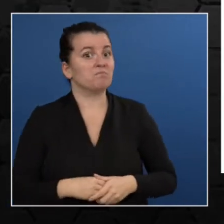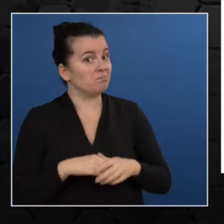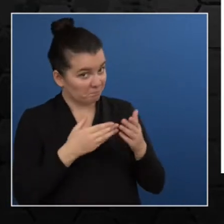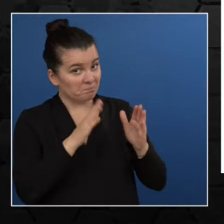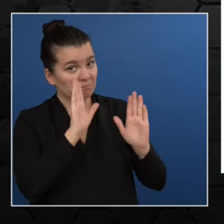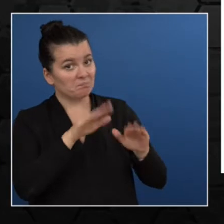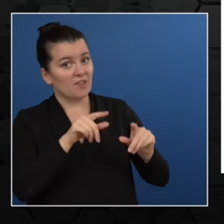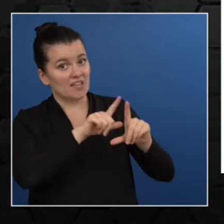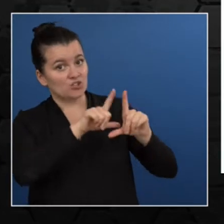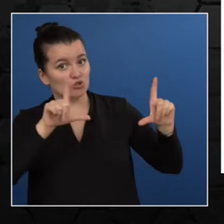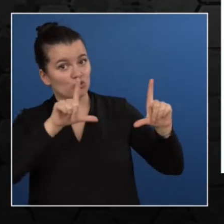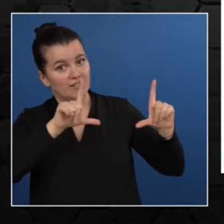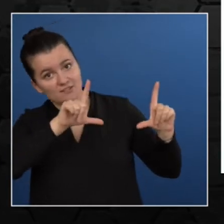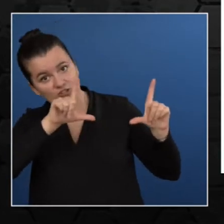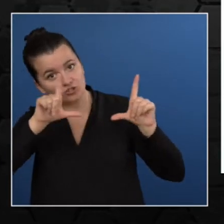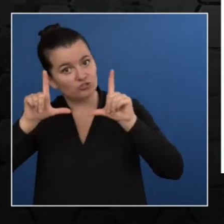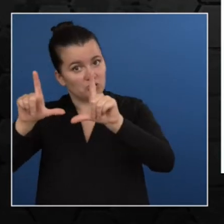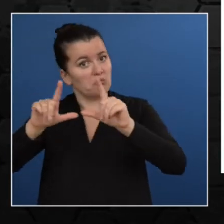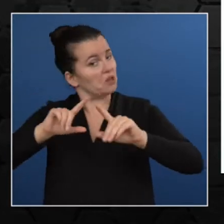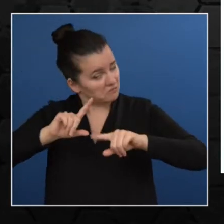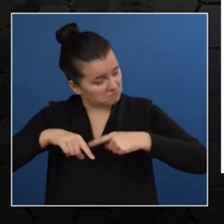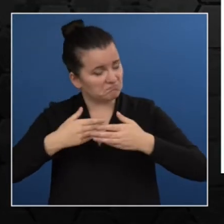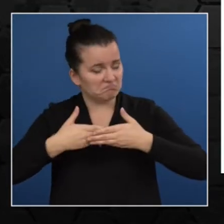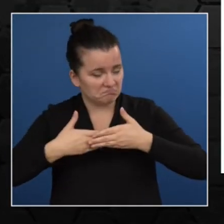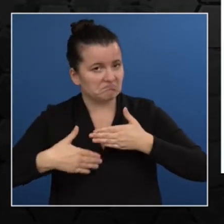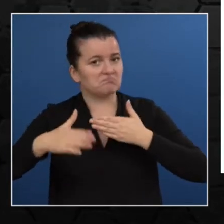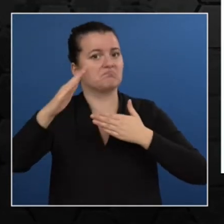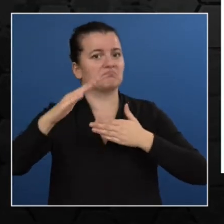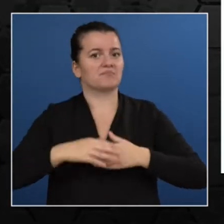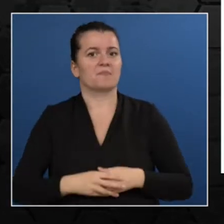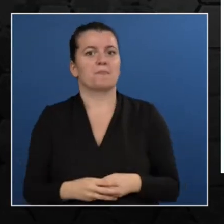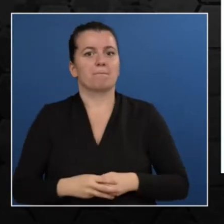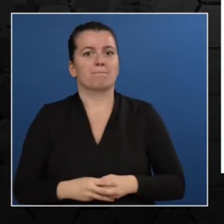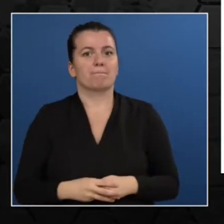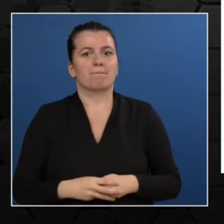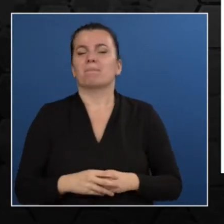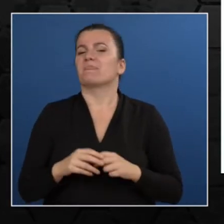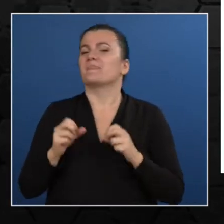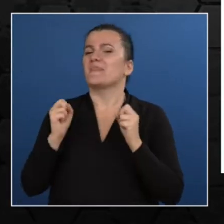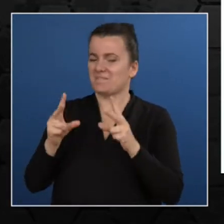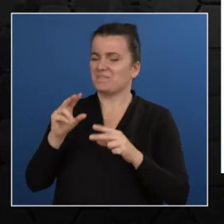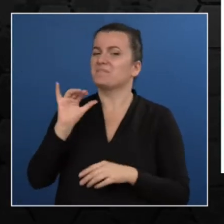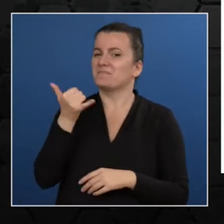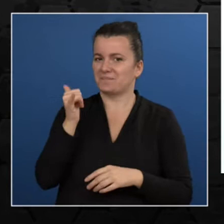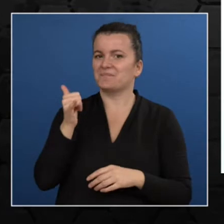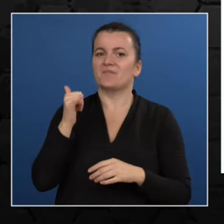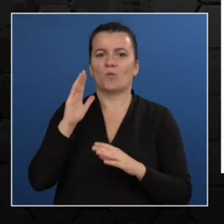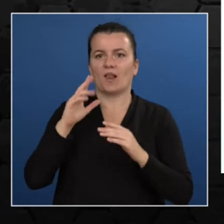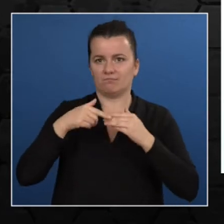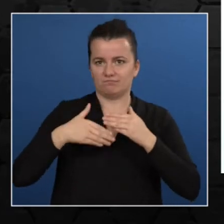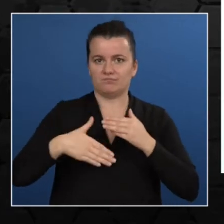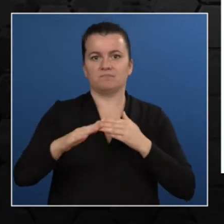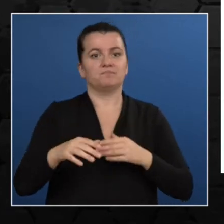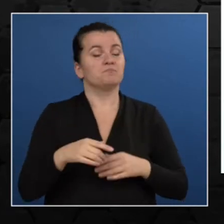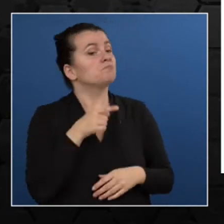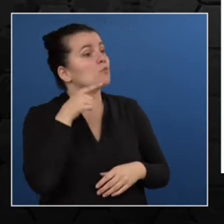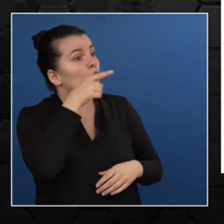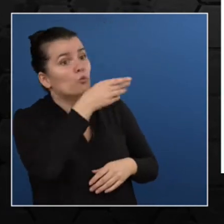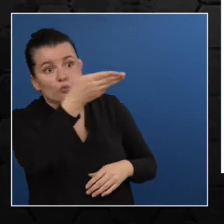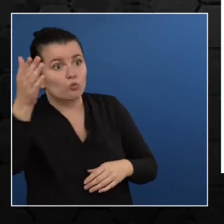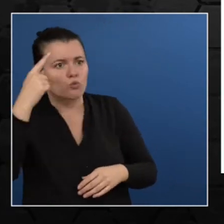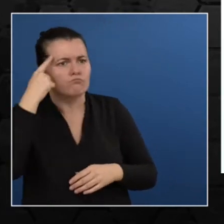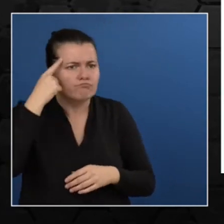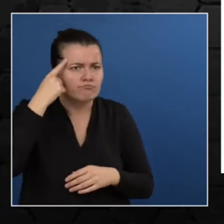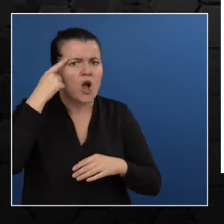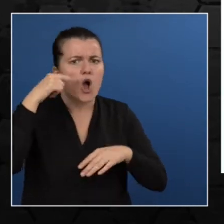let me start by sharing my screen. And everyone who's watching, please feel free to go ahead and drop your questions in the comments on all the different platforms